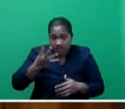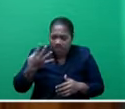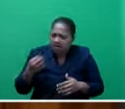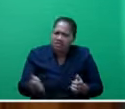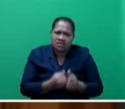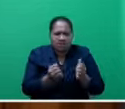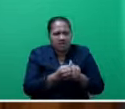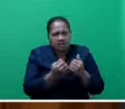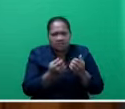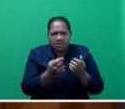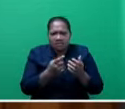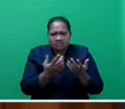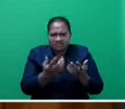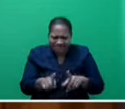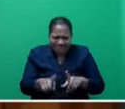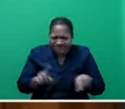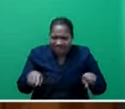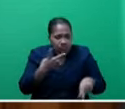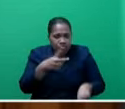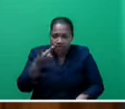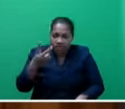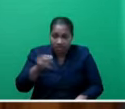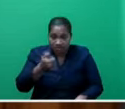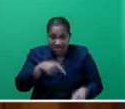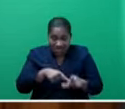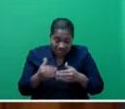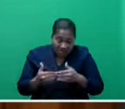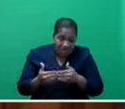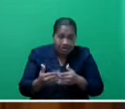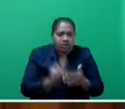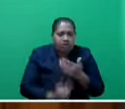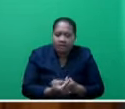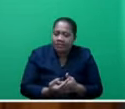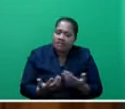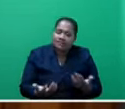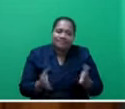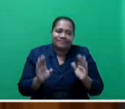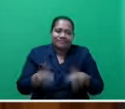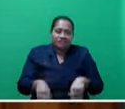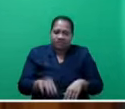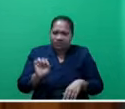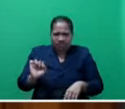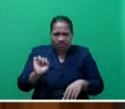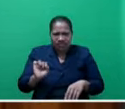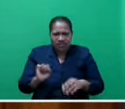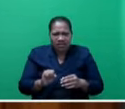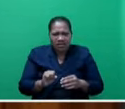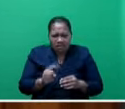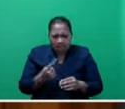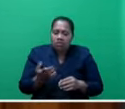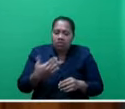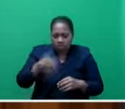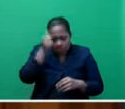aspirations for 2020, but six years later fell woefully short in its execution, and we all know who is to